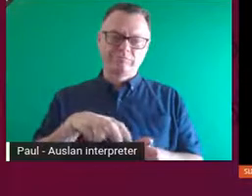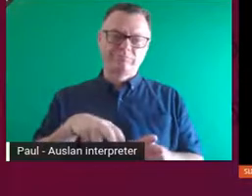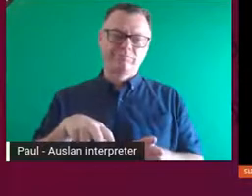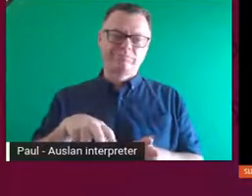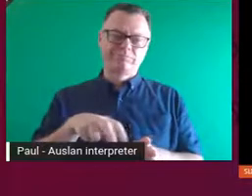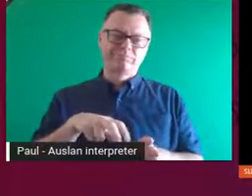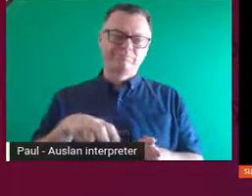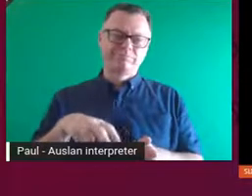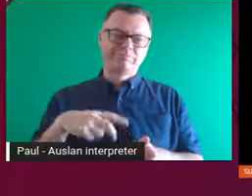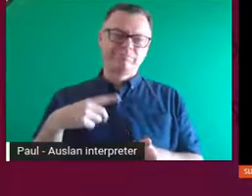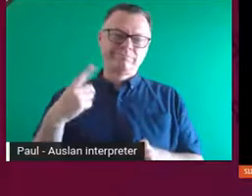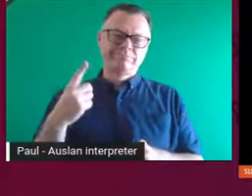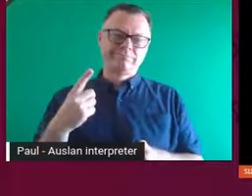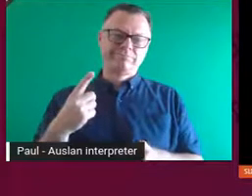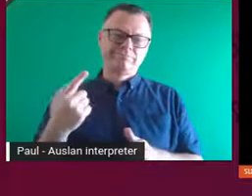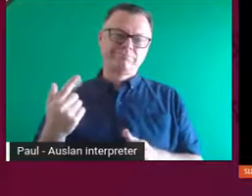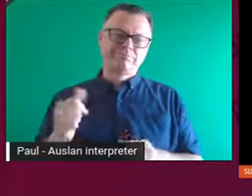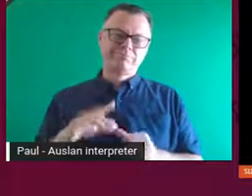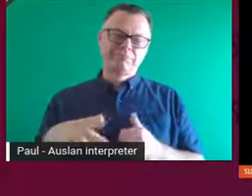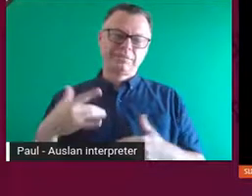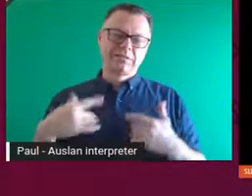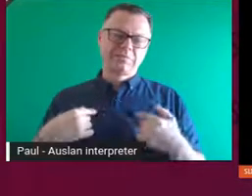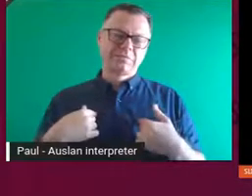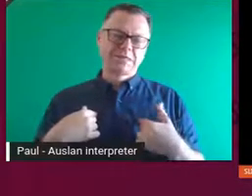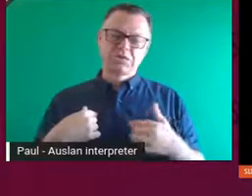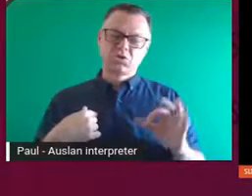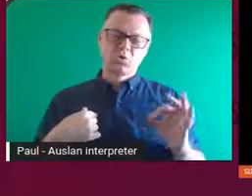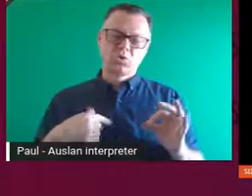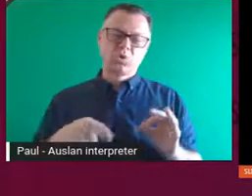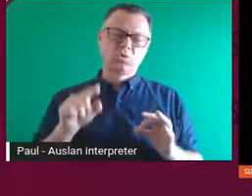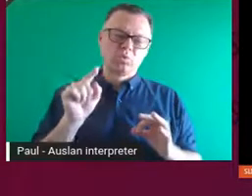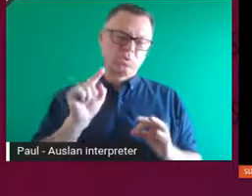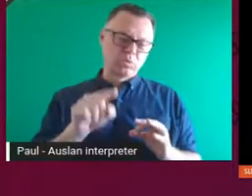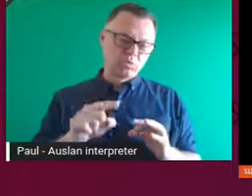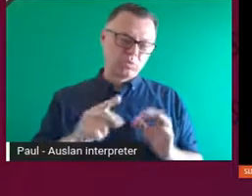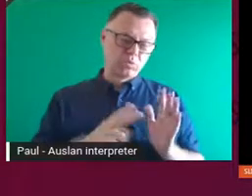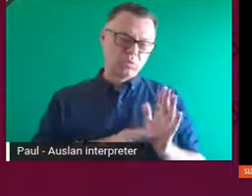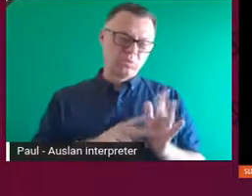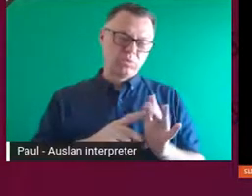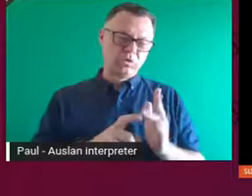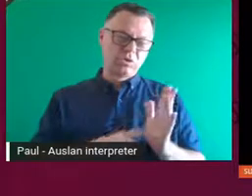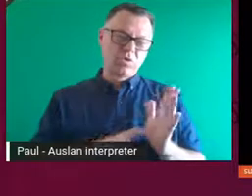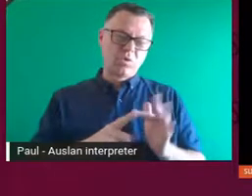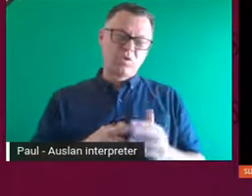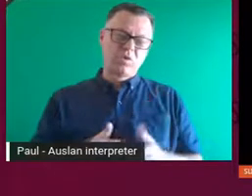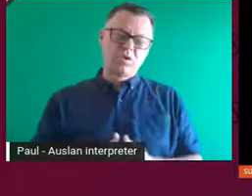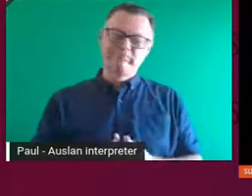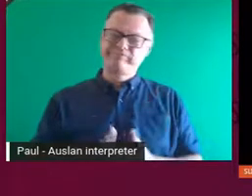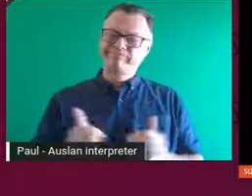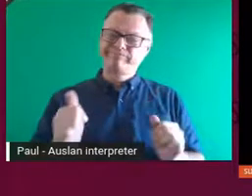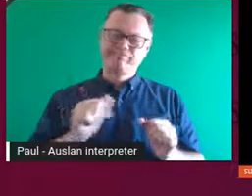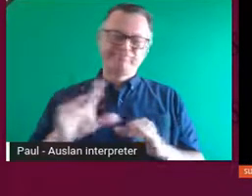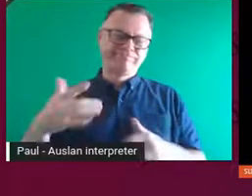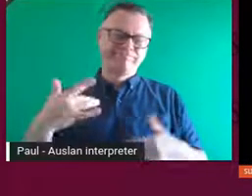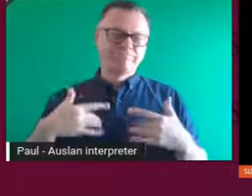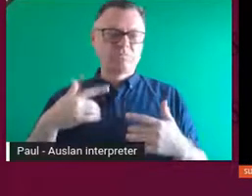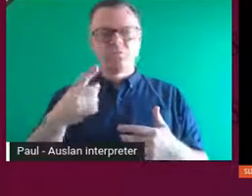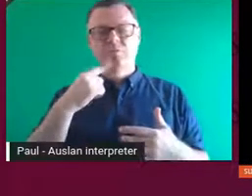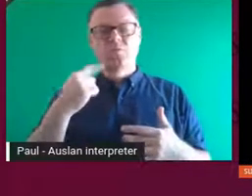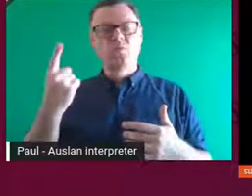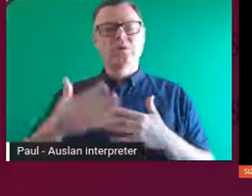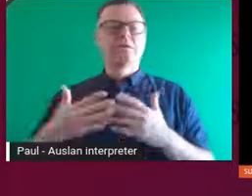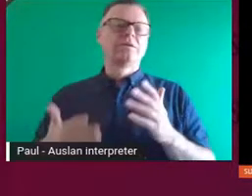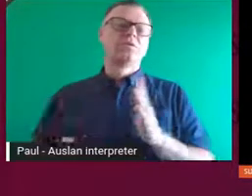I know who's having the best life. I remember one day you were telling us that you were going off to swim